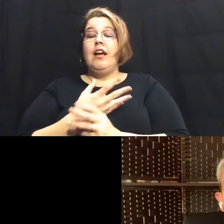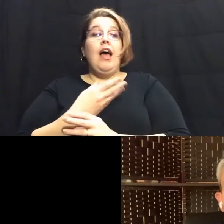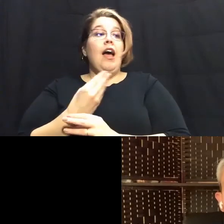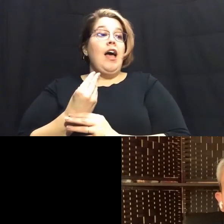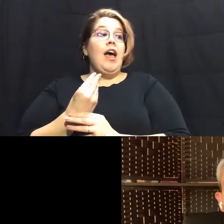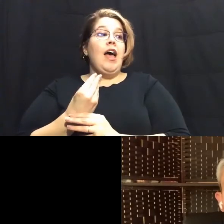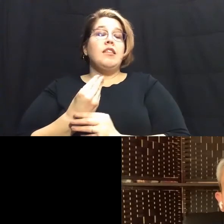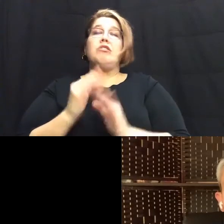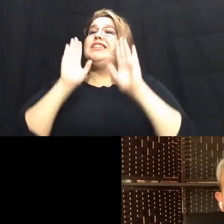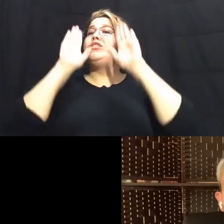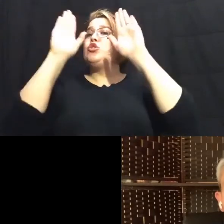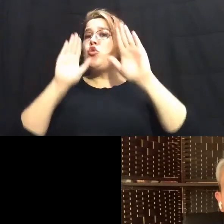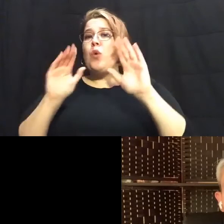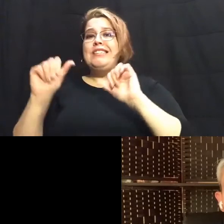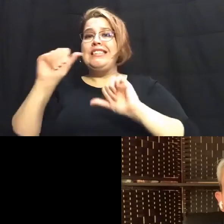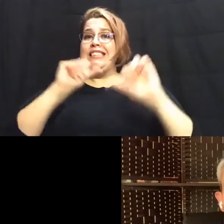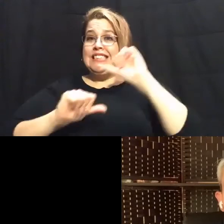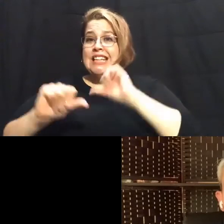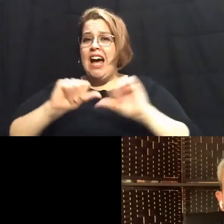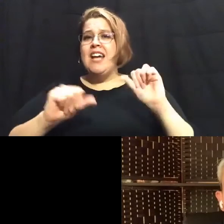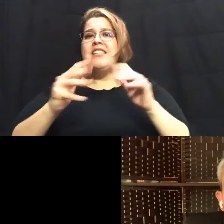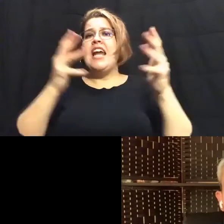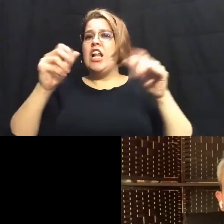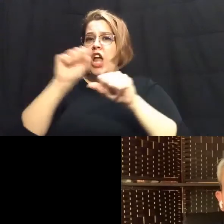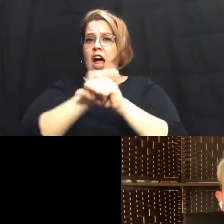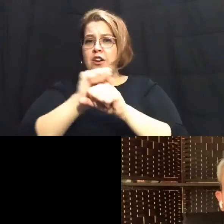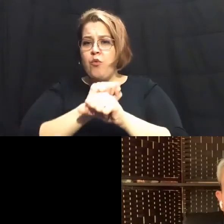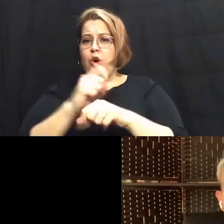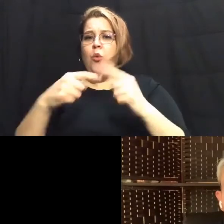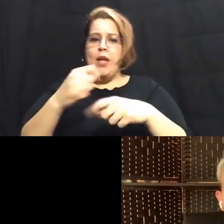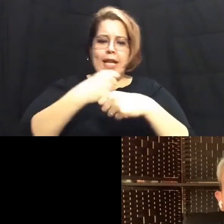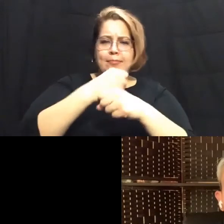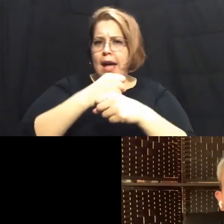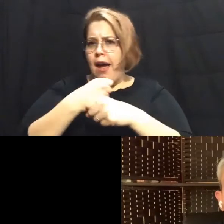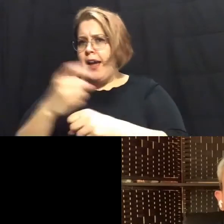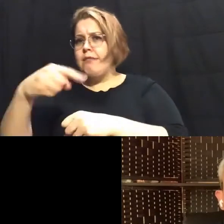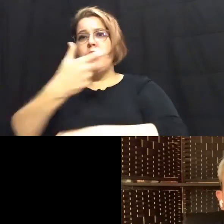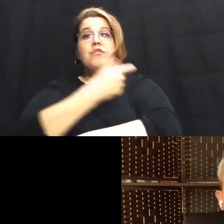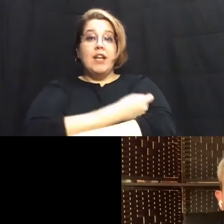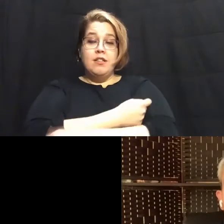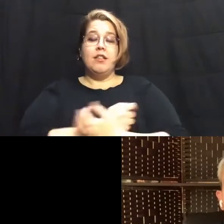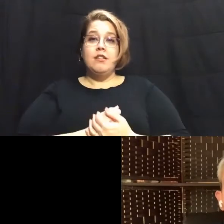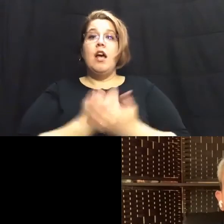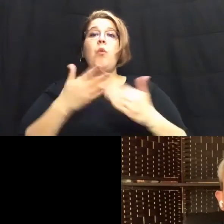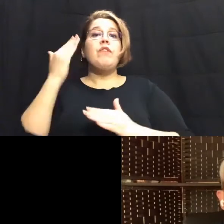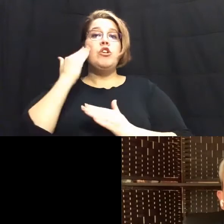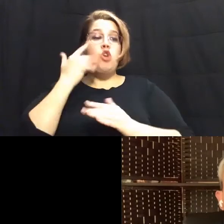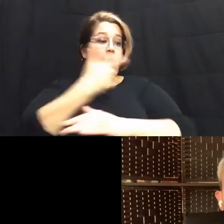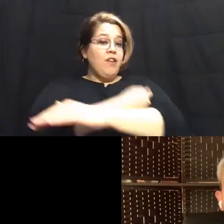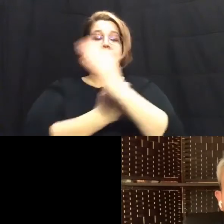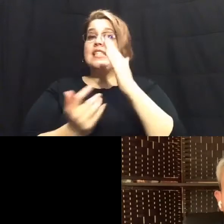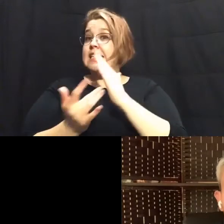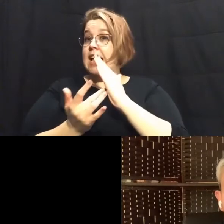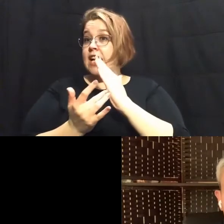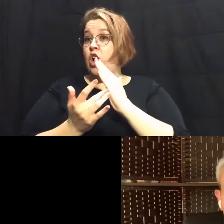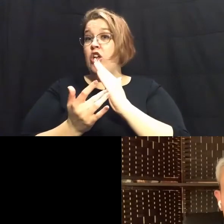science uh and due diligence behind the production of vaccines and we know that vaccine technology is almost 100